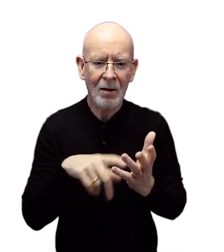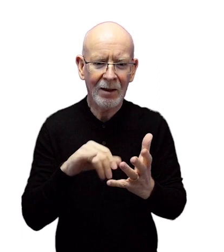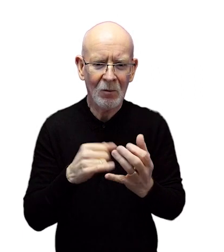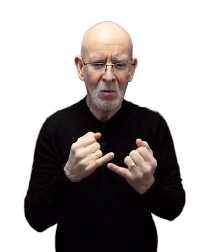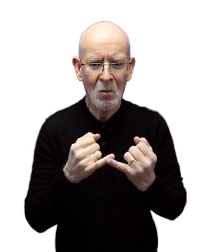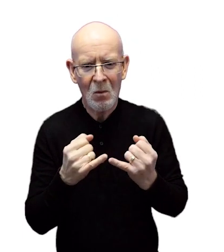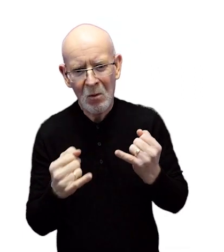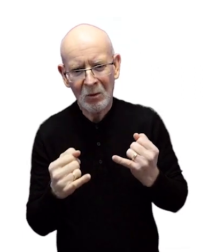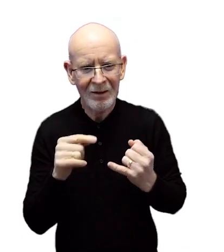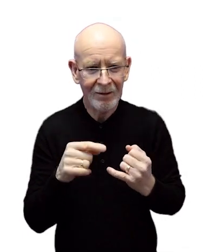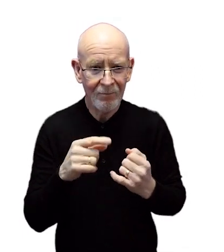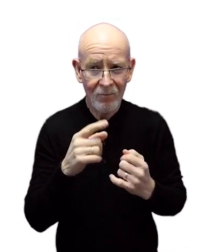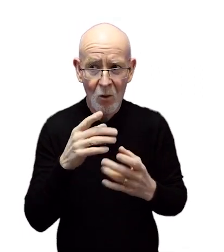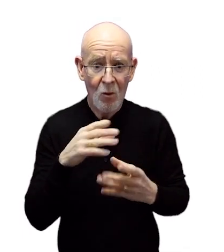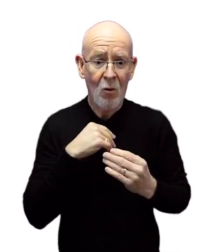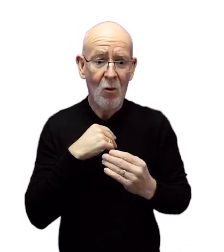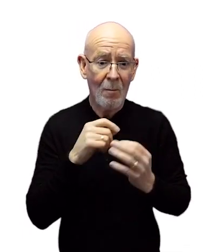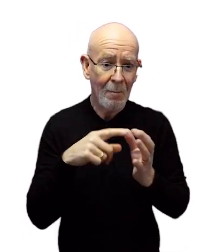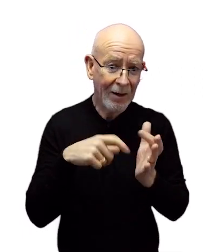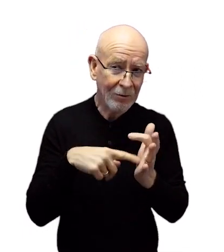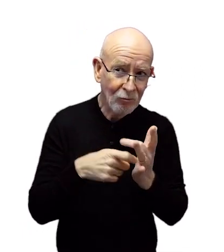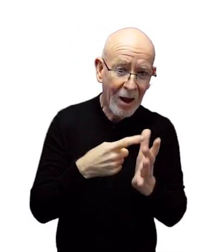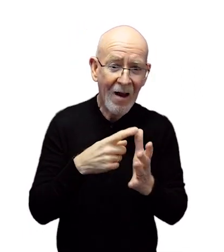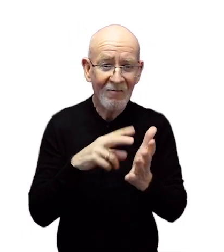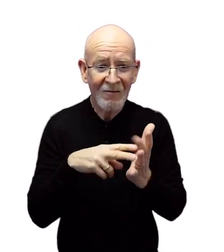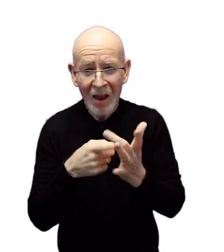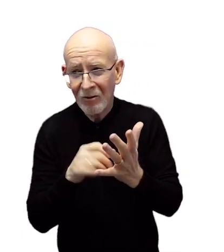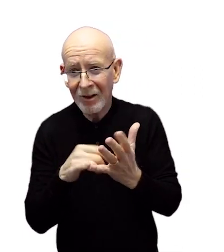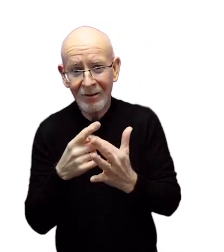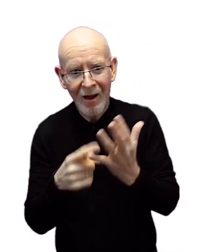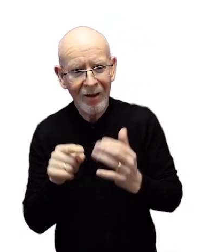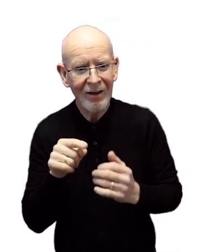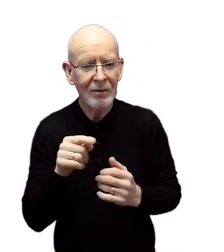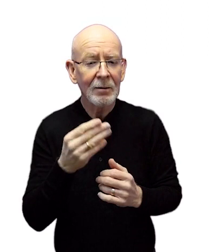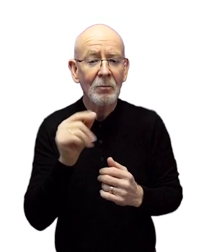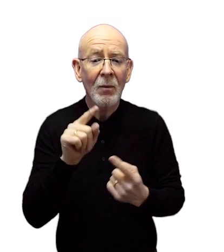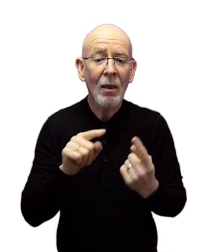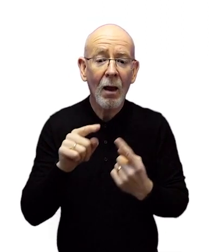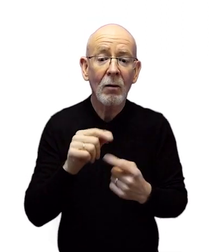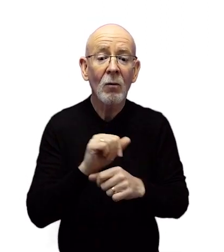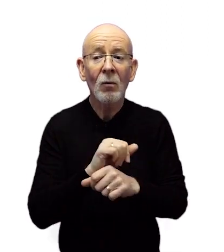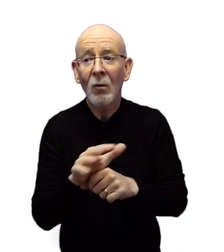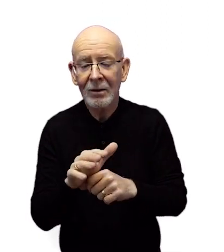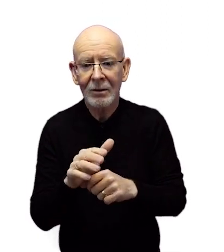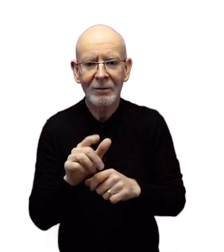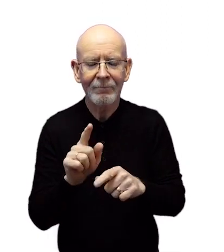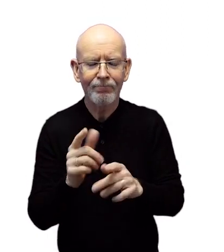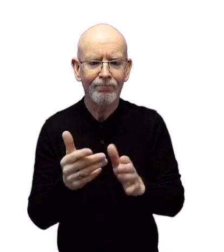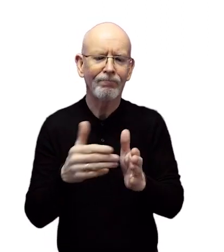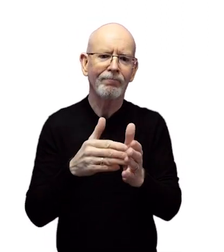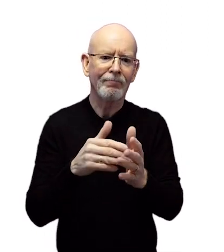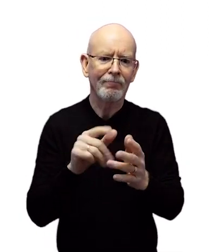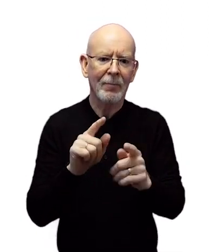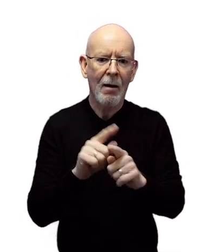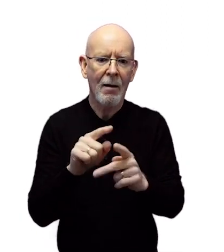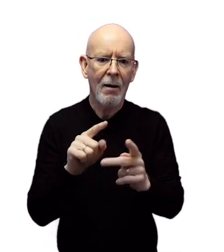can provide a breeding ground for bacteria and viruses within the airways. Some people who have Covid also develop a secondary chest